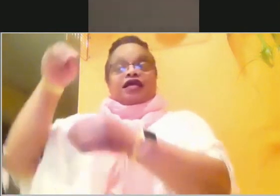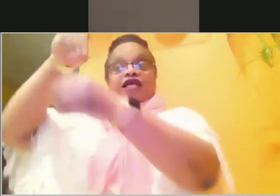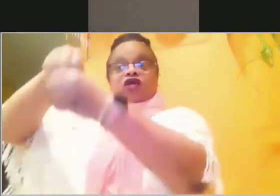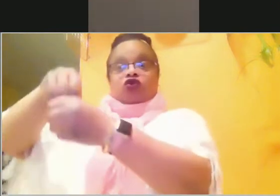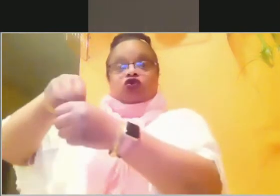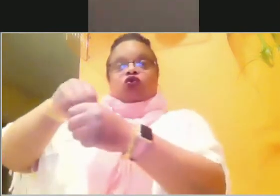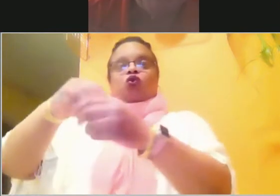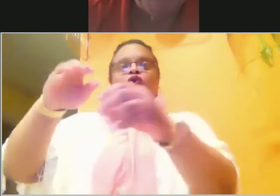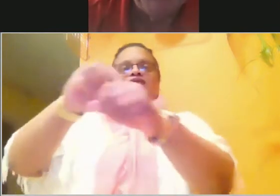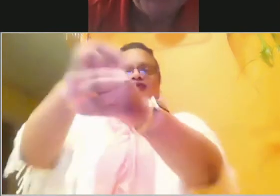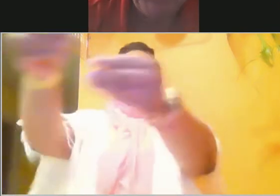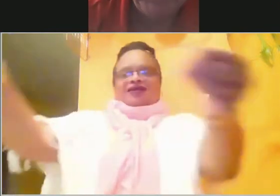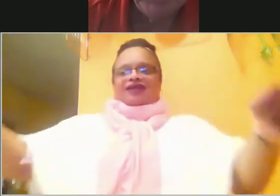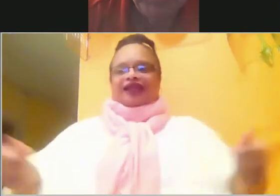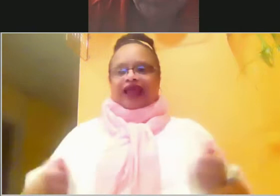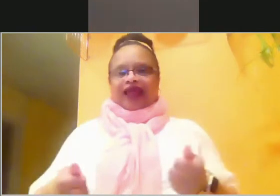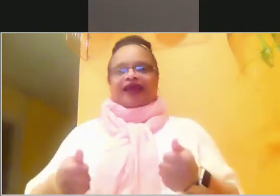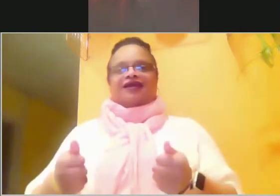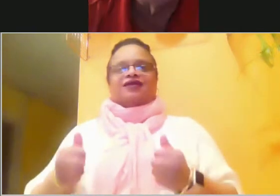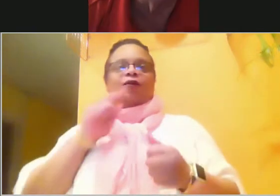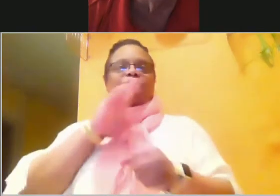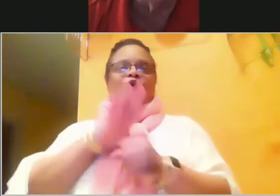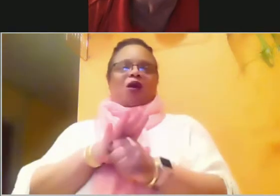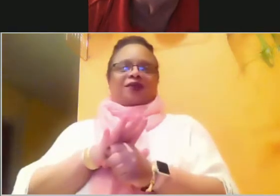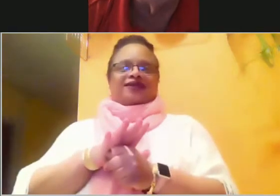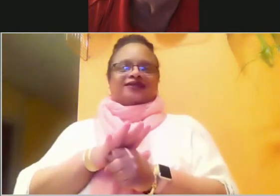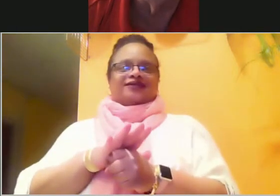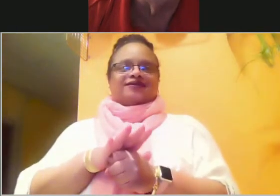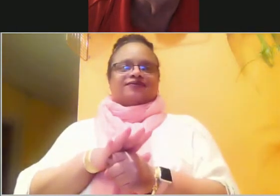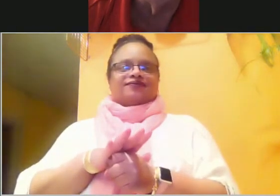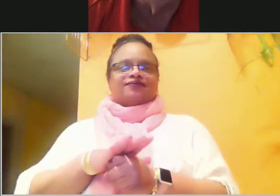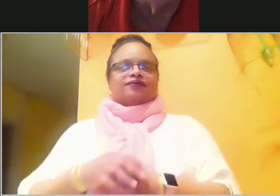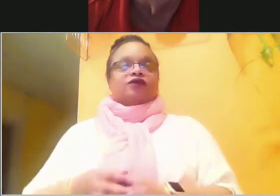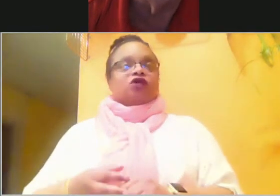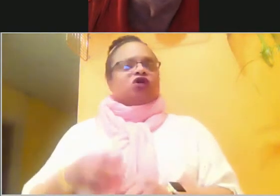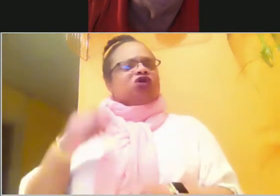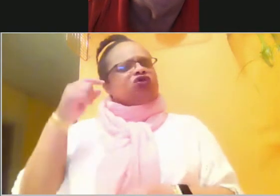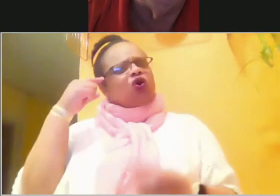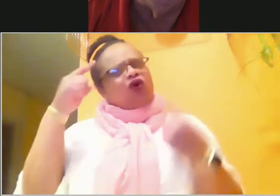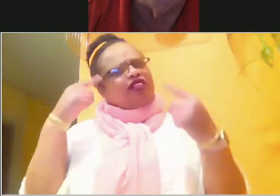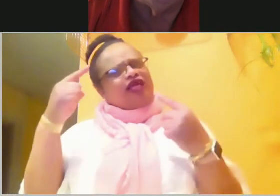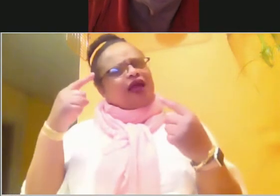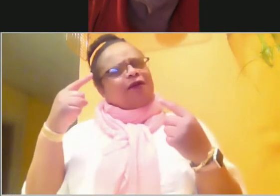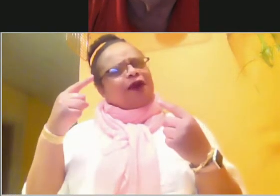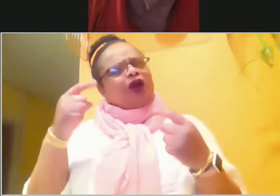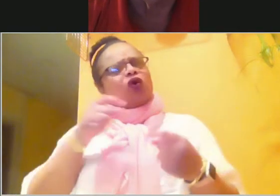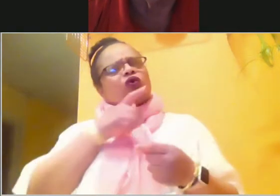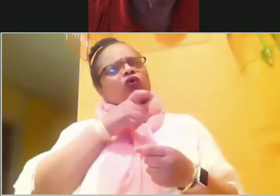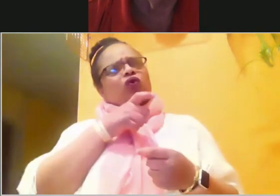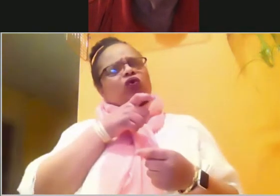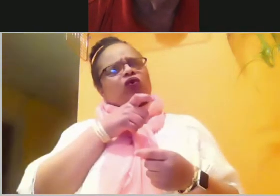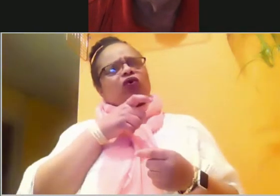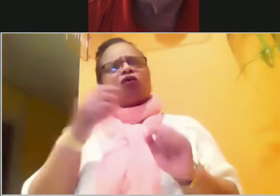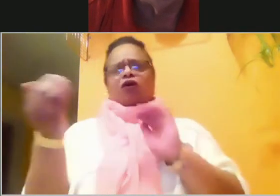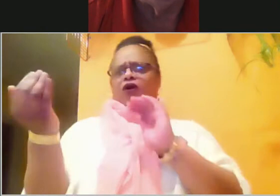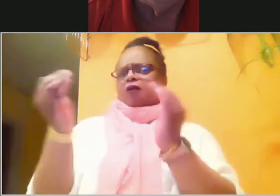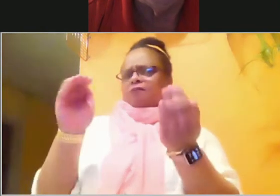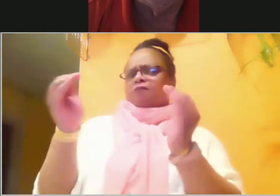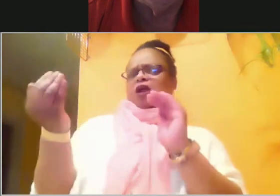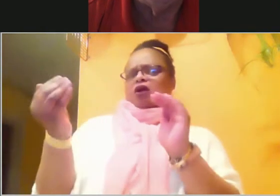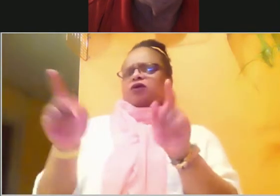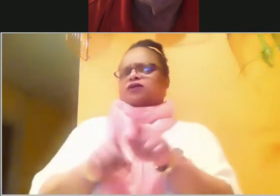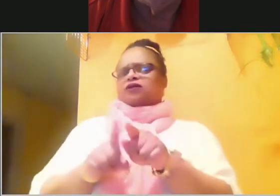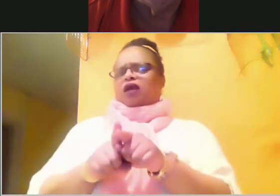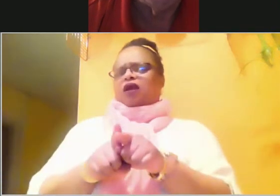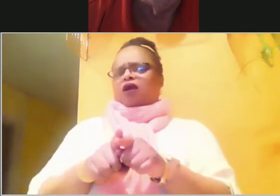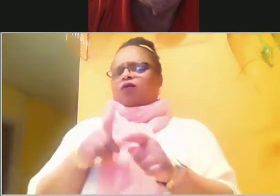of his greatest successor of today. And who do you think that is? Who is the greatest successor today that we have? Come